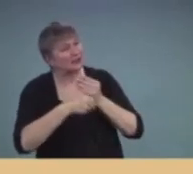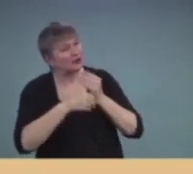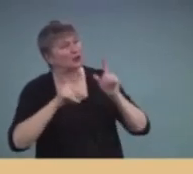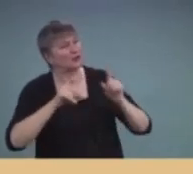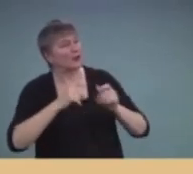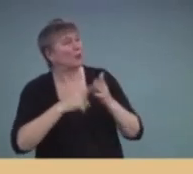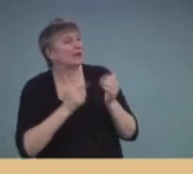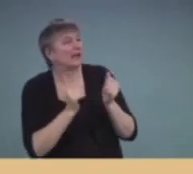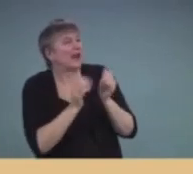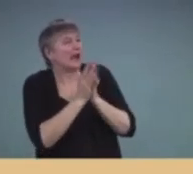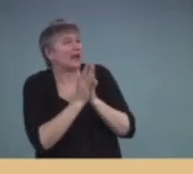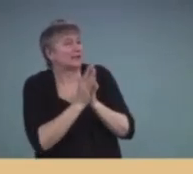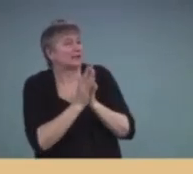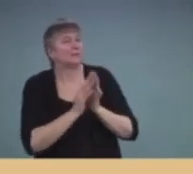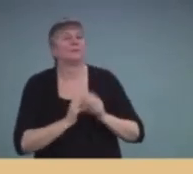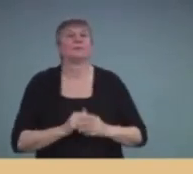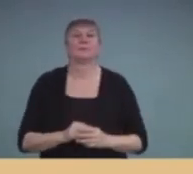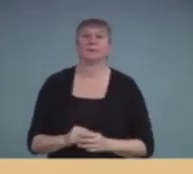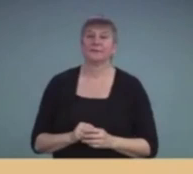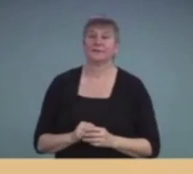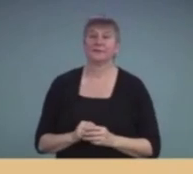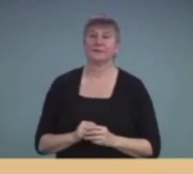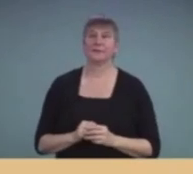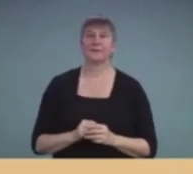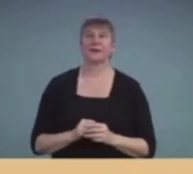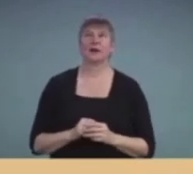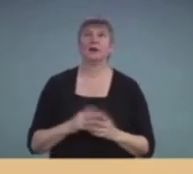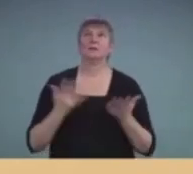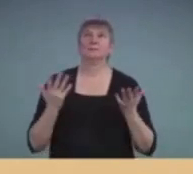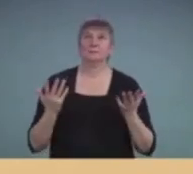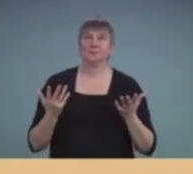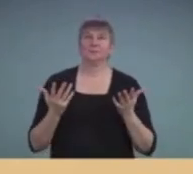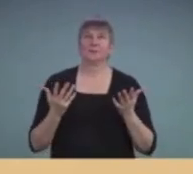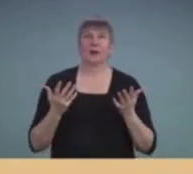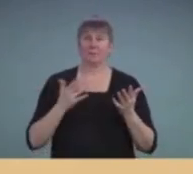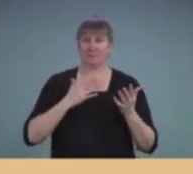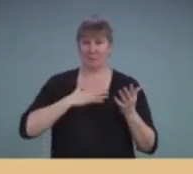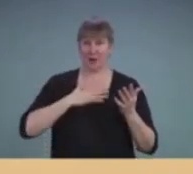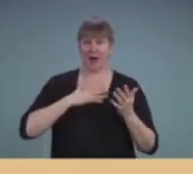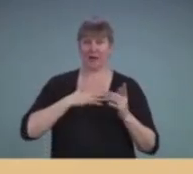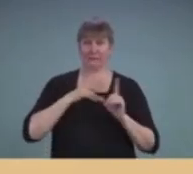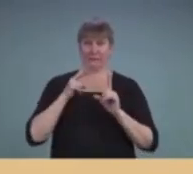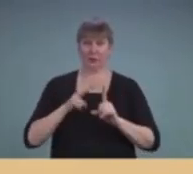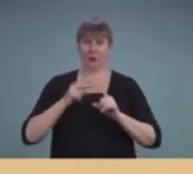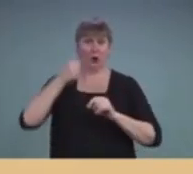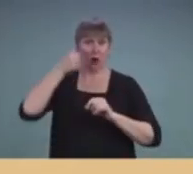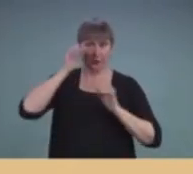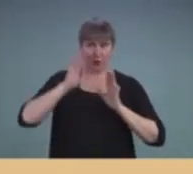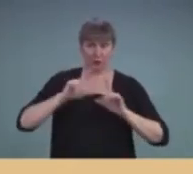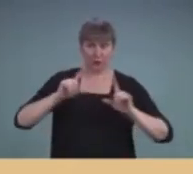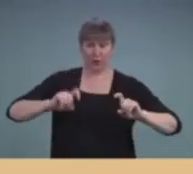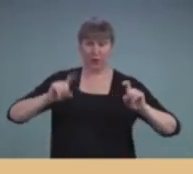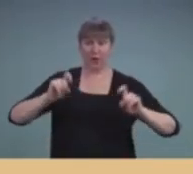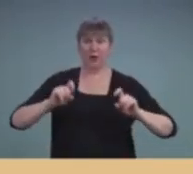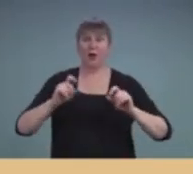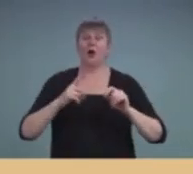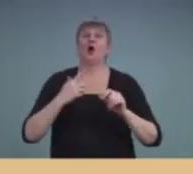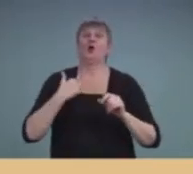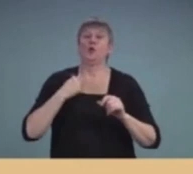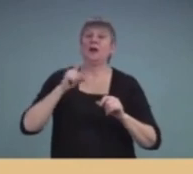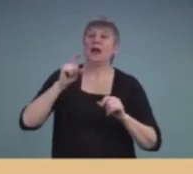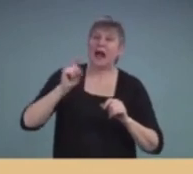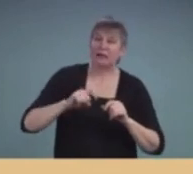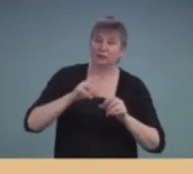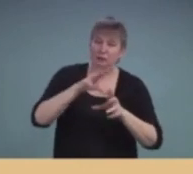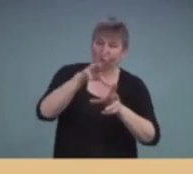I think any audiology assessment has to include measures that would reflect how children hear in their customary